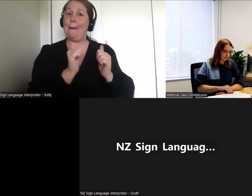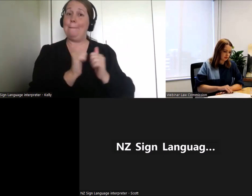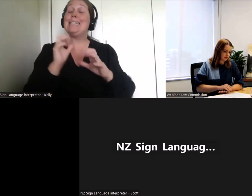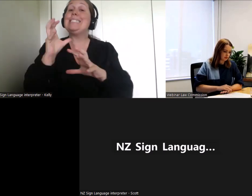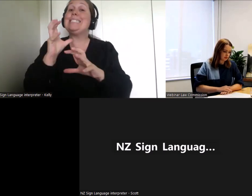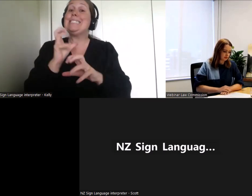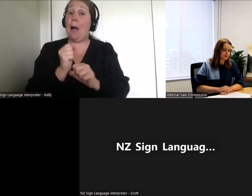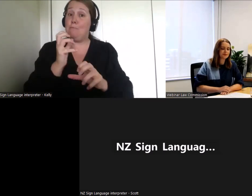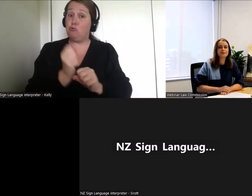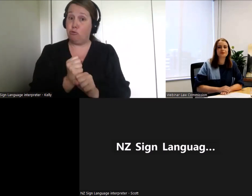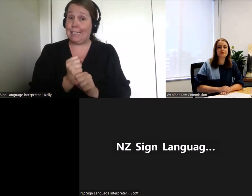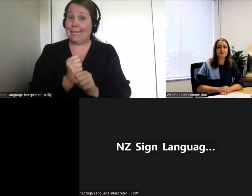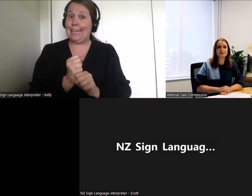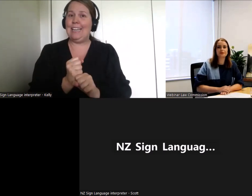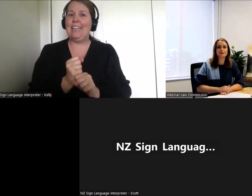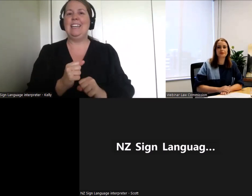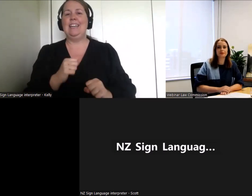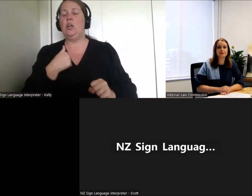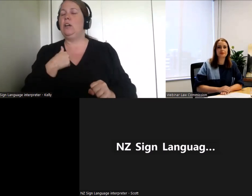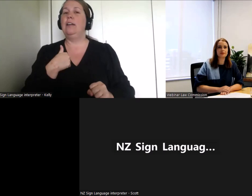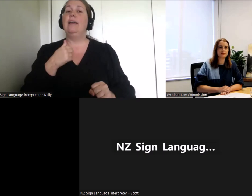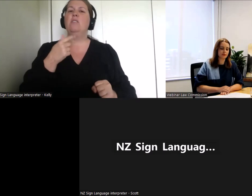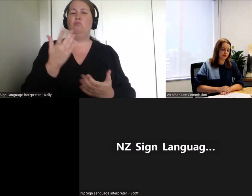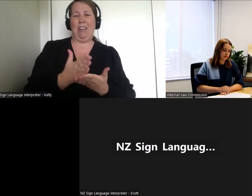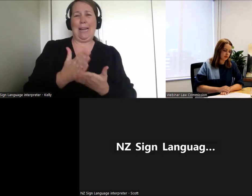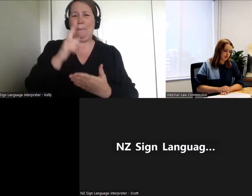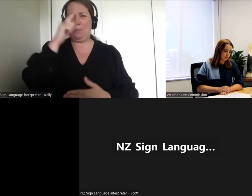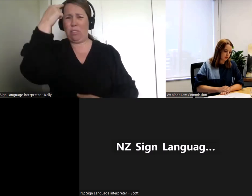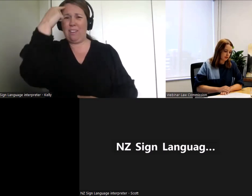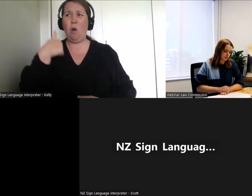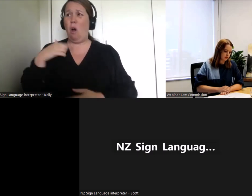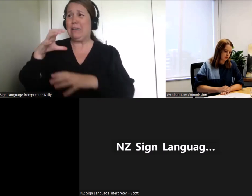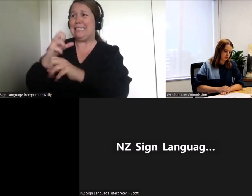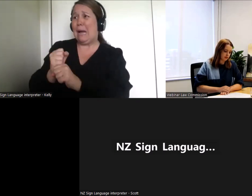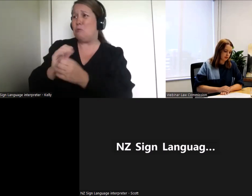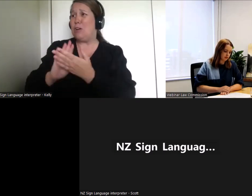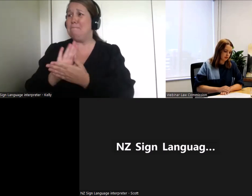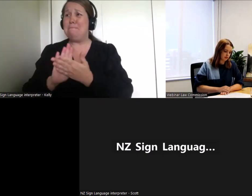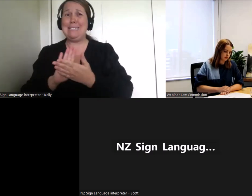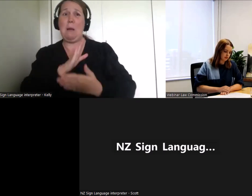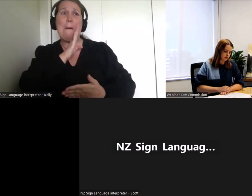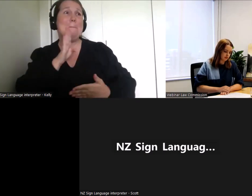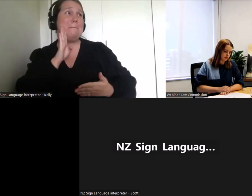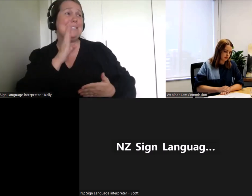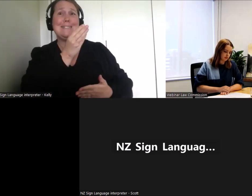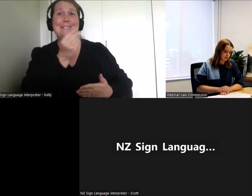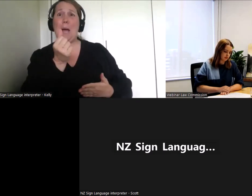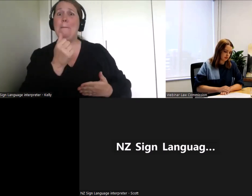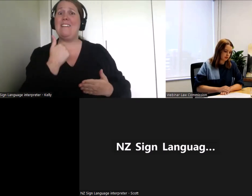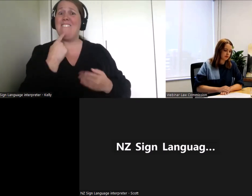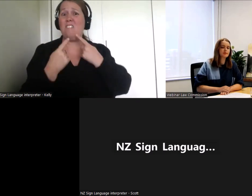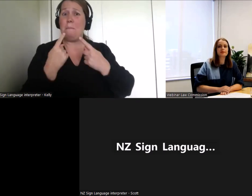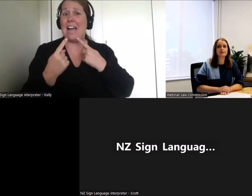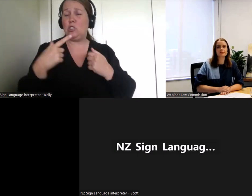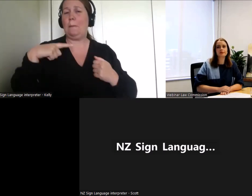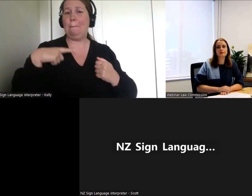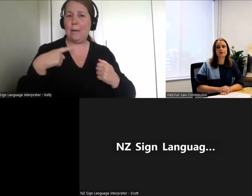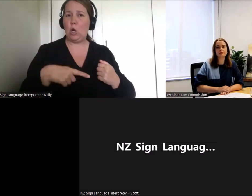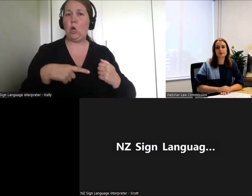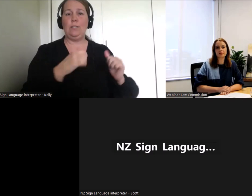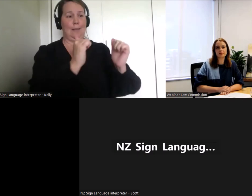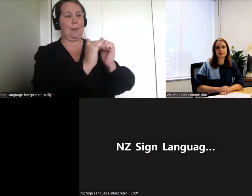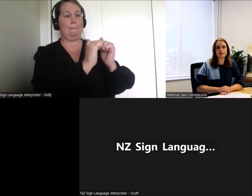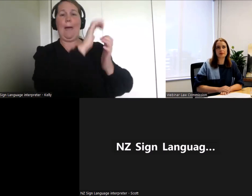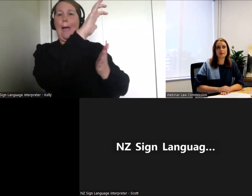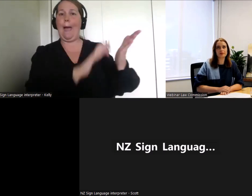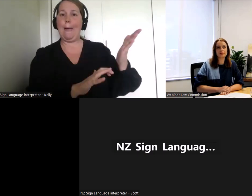in the preliminary issues paper. The summary asks exactly the same questions and has the same core information as the preliminary